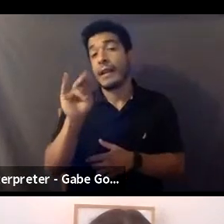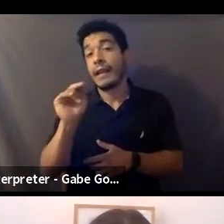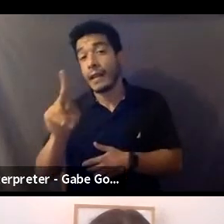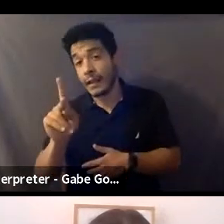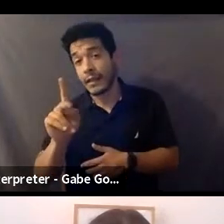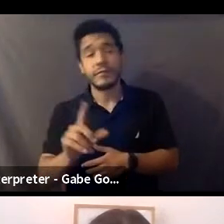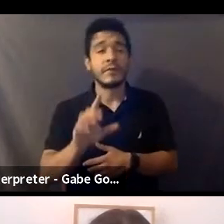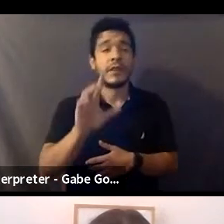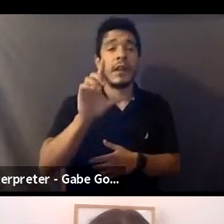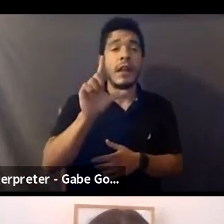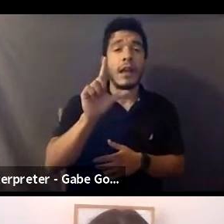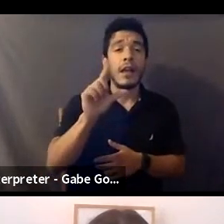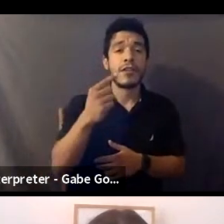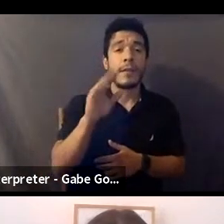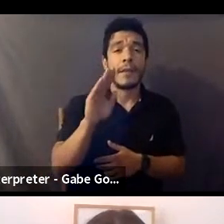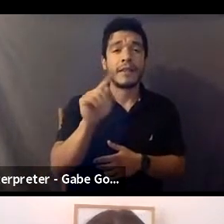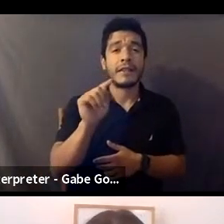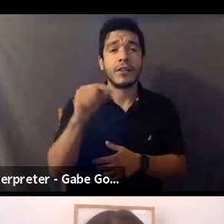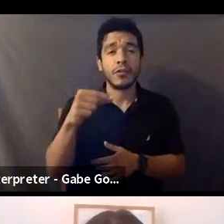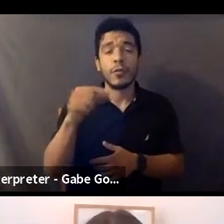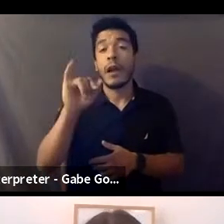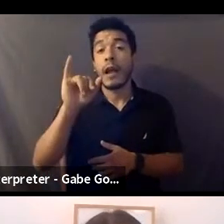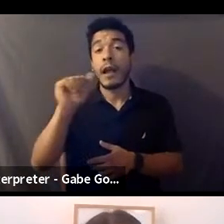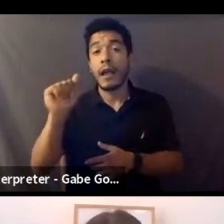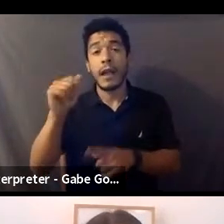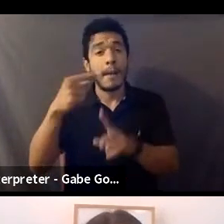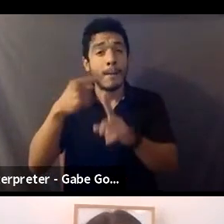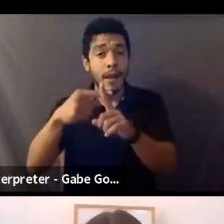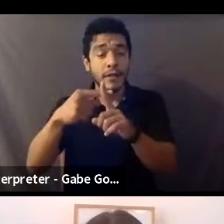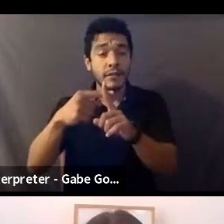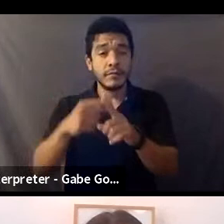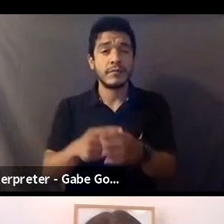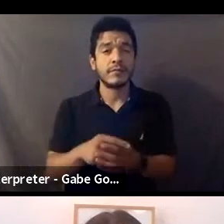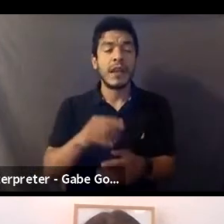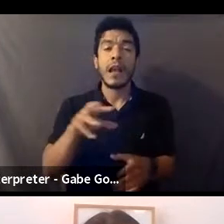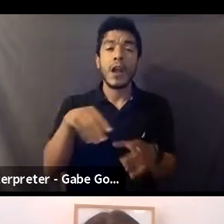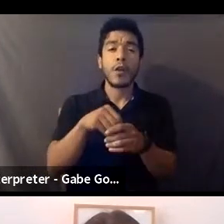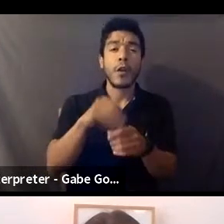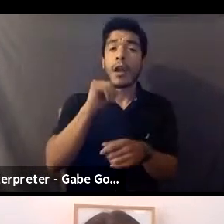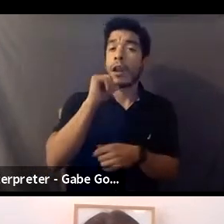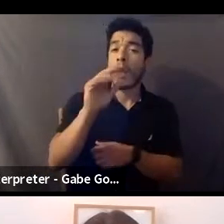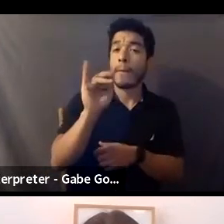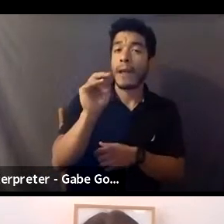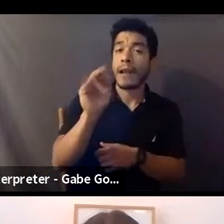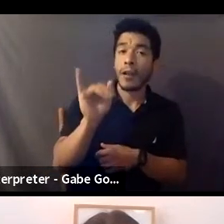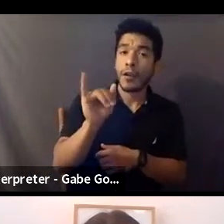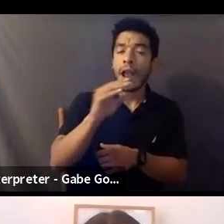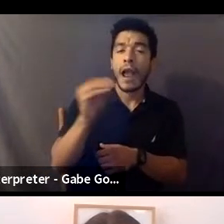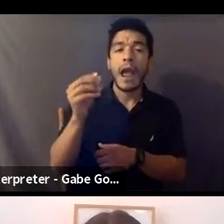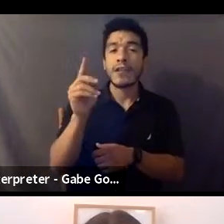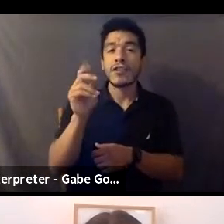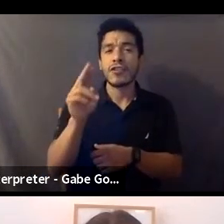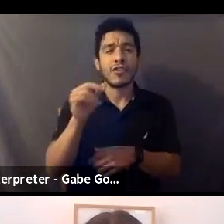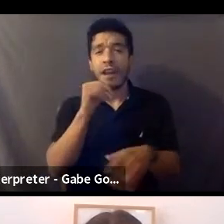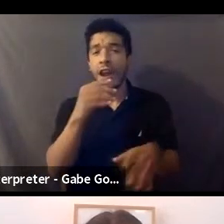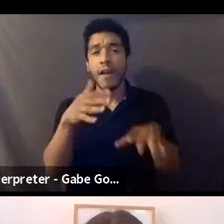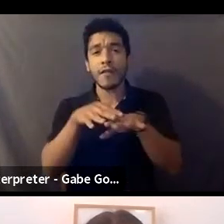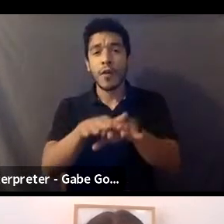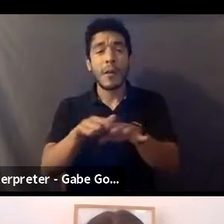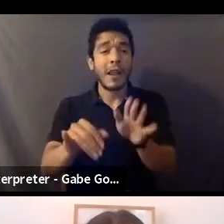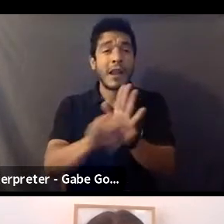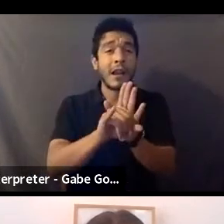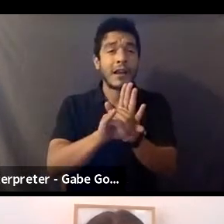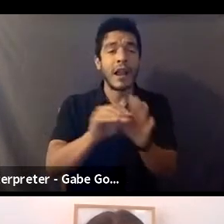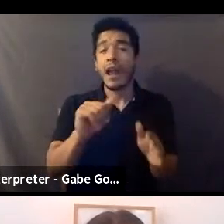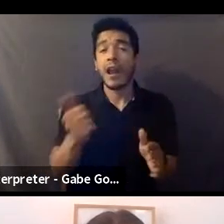LGBTQIA plus topics, including non-binary and gender non-conforming identities and other